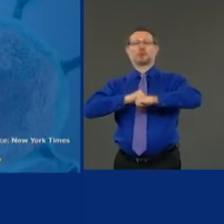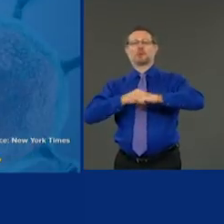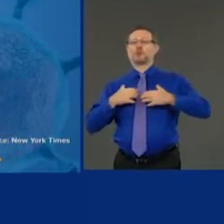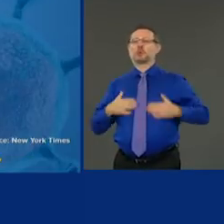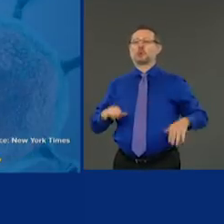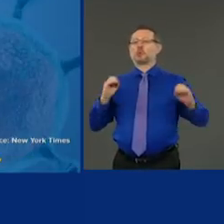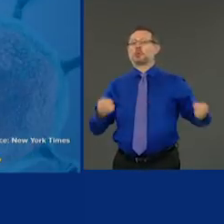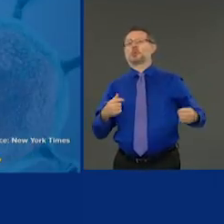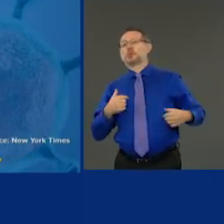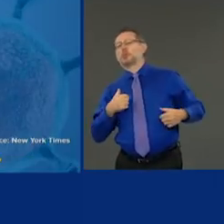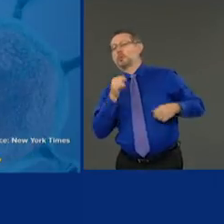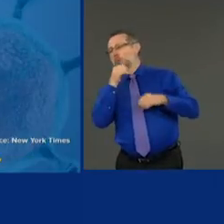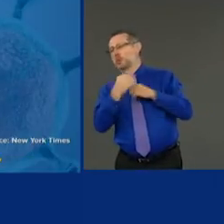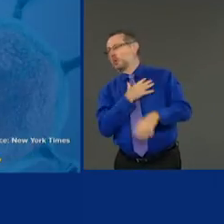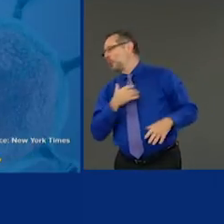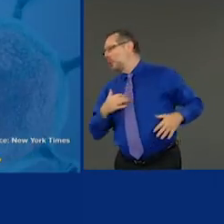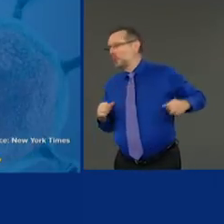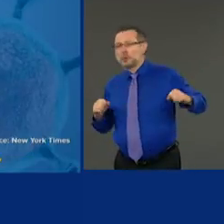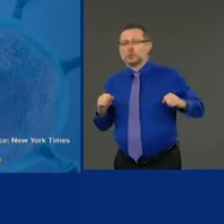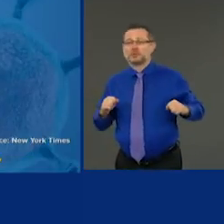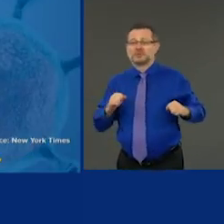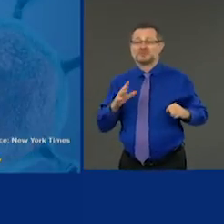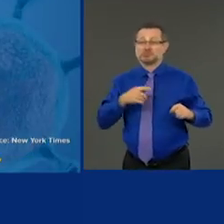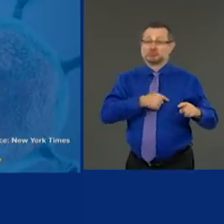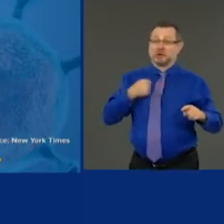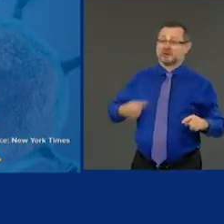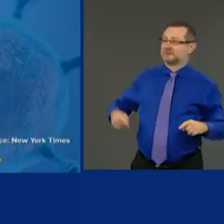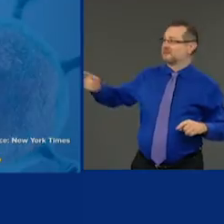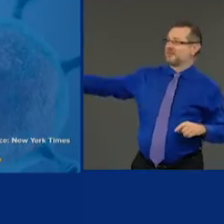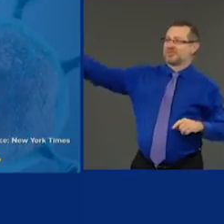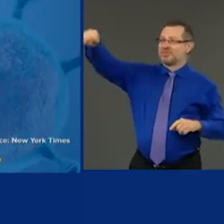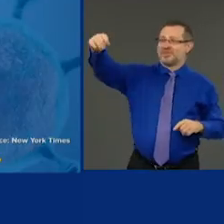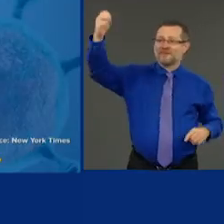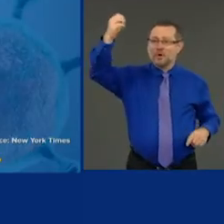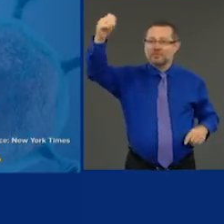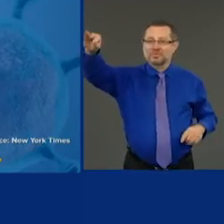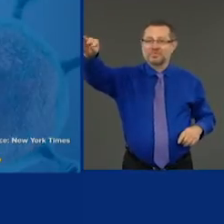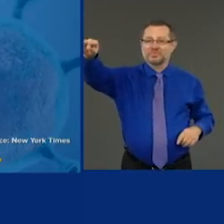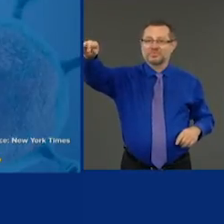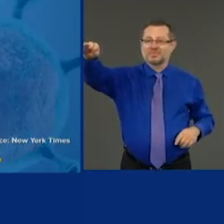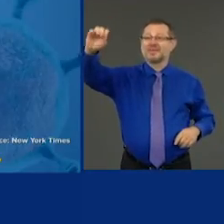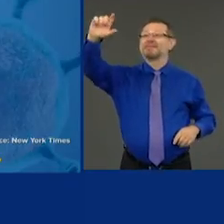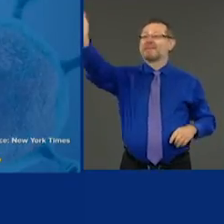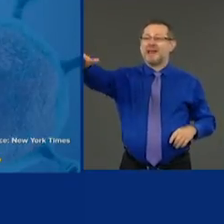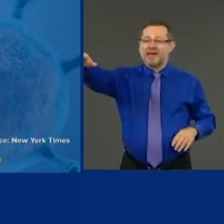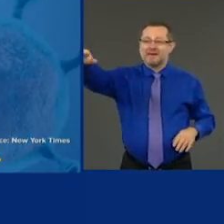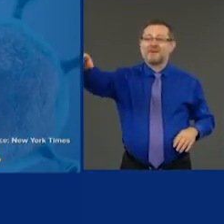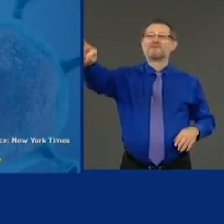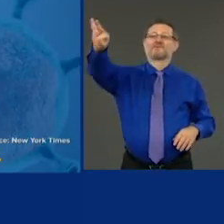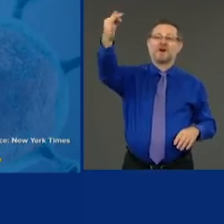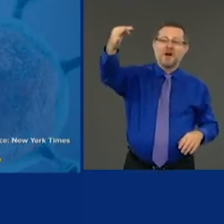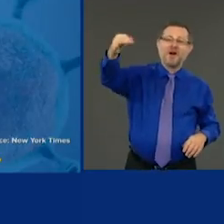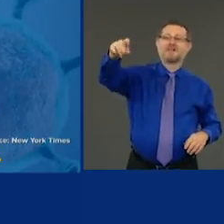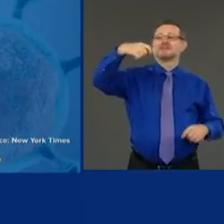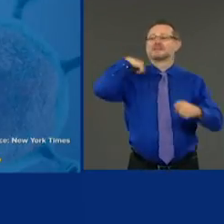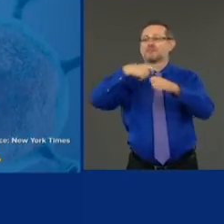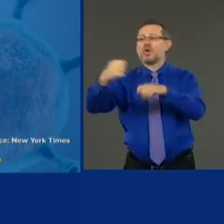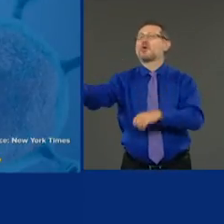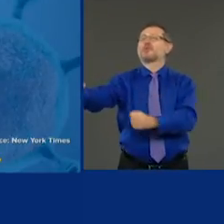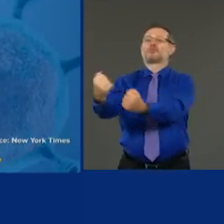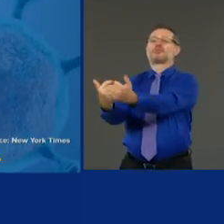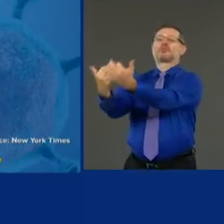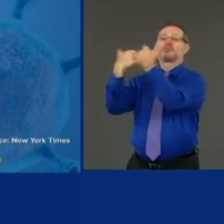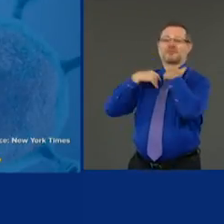to Europe. And then it came here from Italy and from France and from Spain and the federal government never knew.